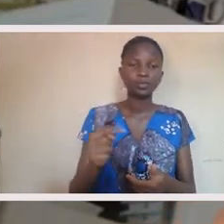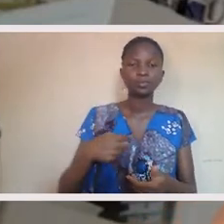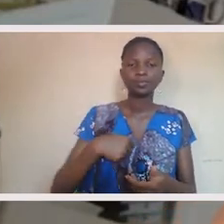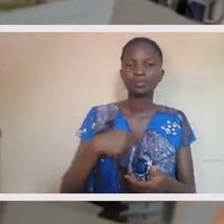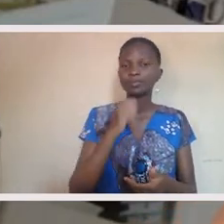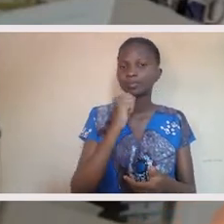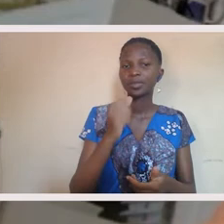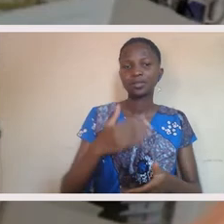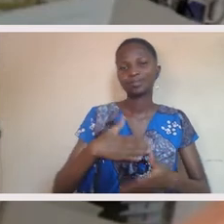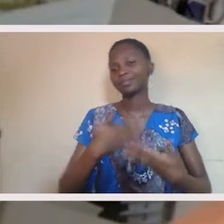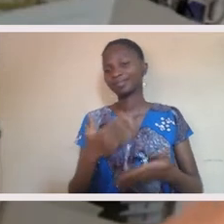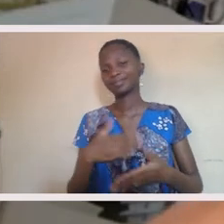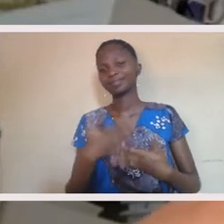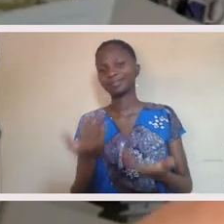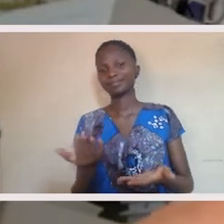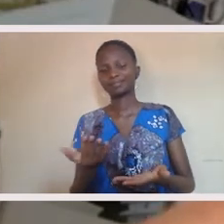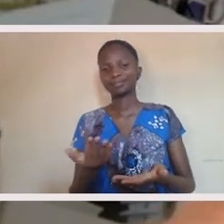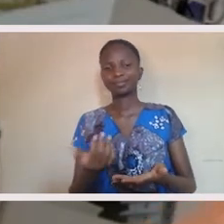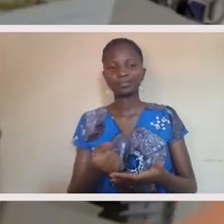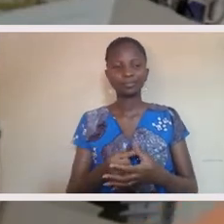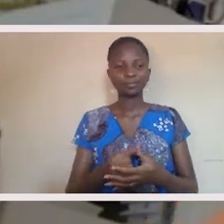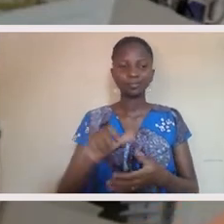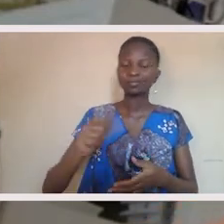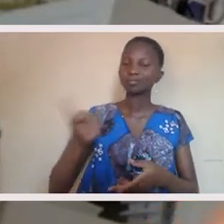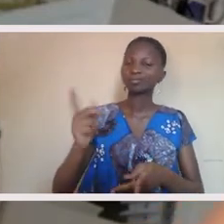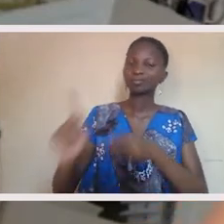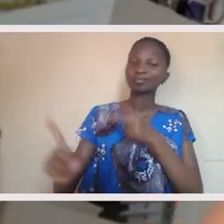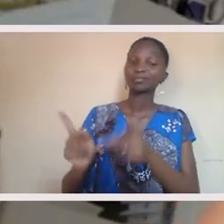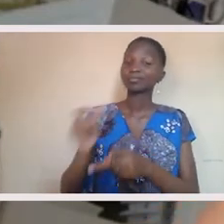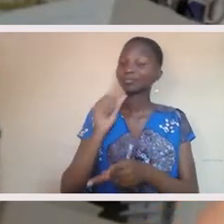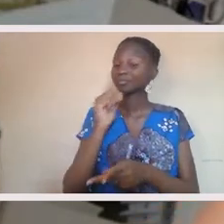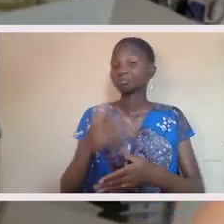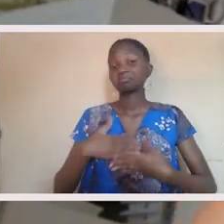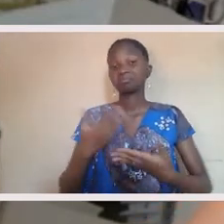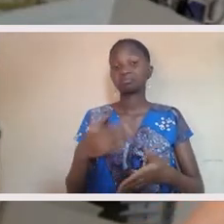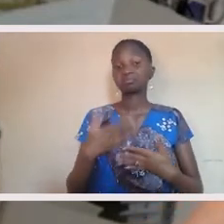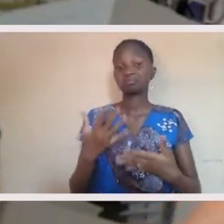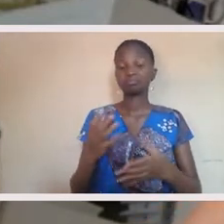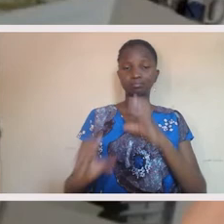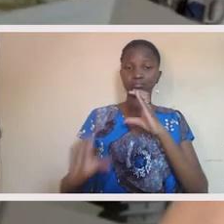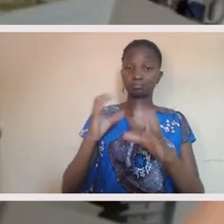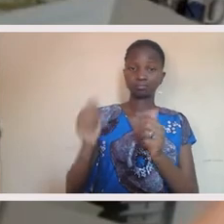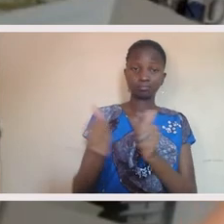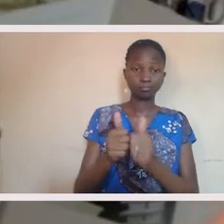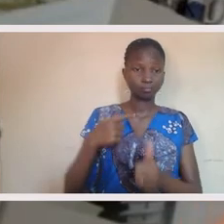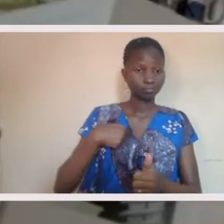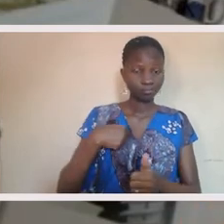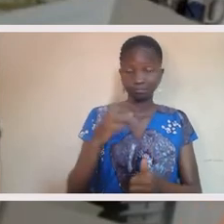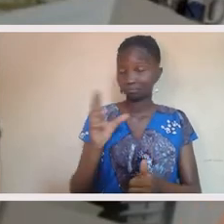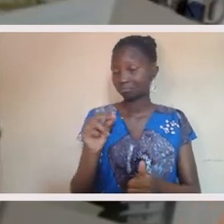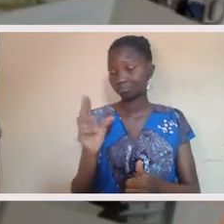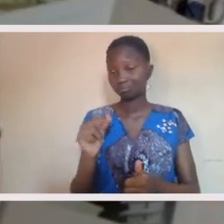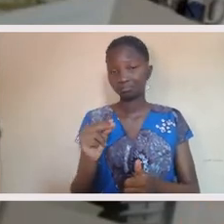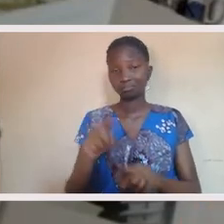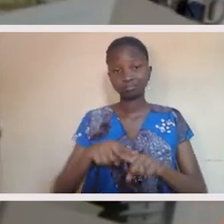there, there was some unhappy experience on the other parties and they didn't communicate with me